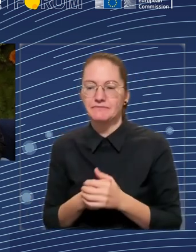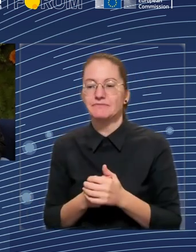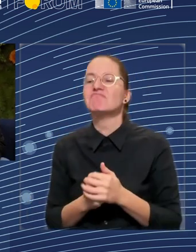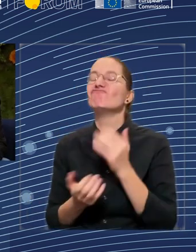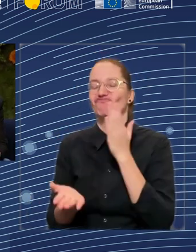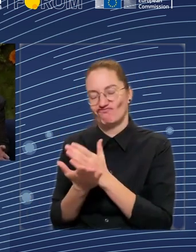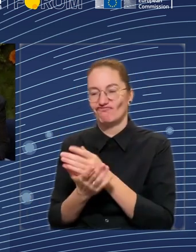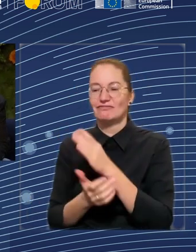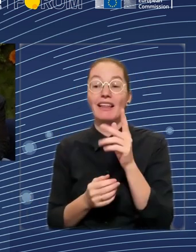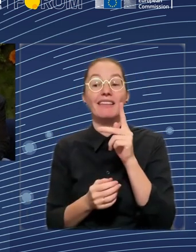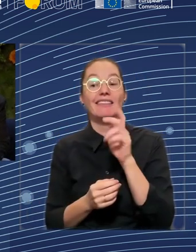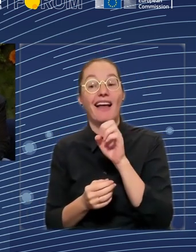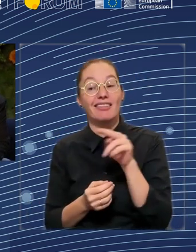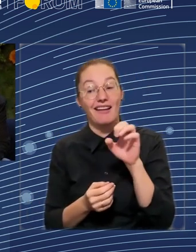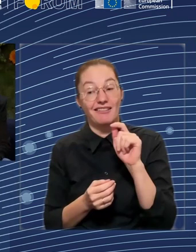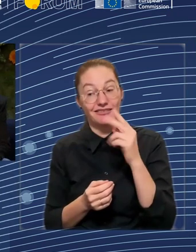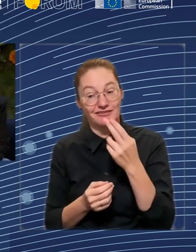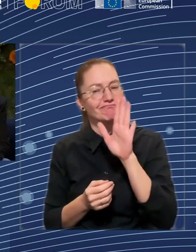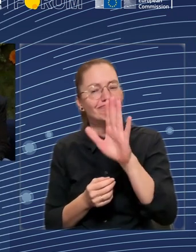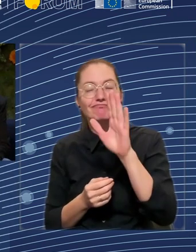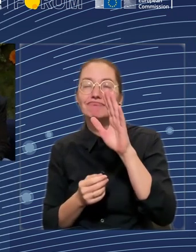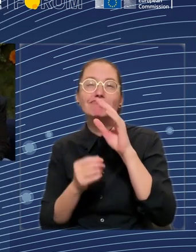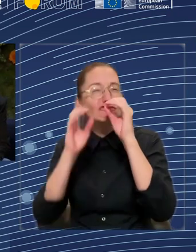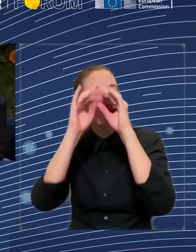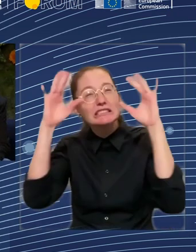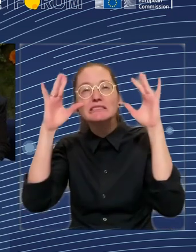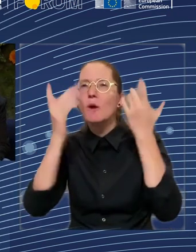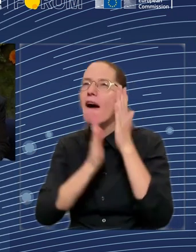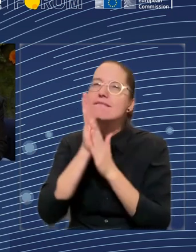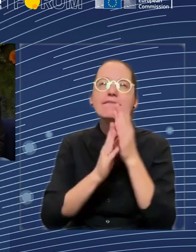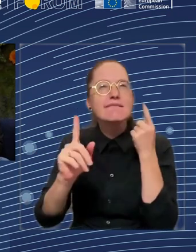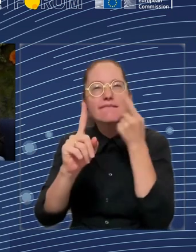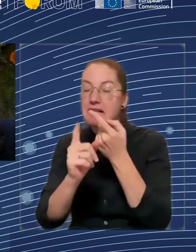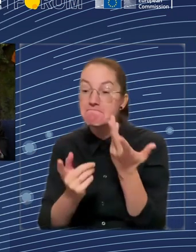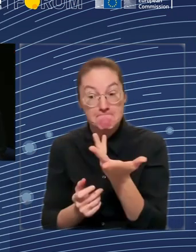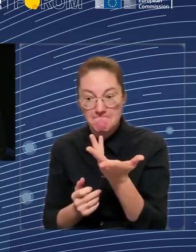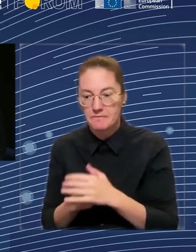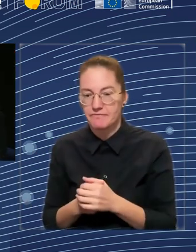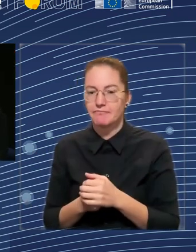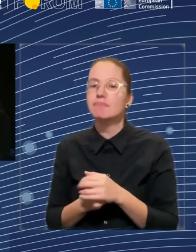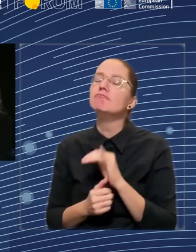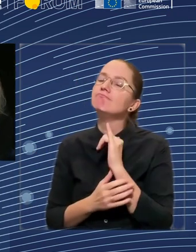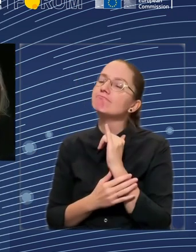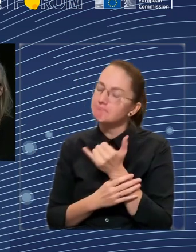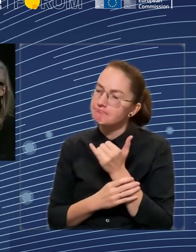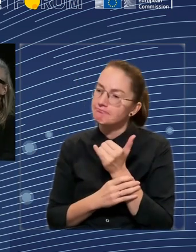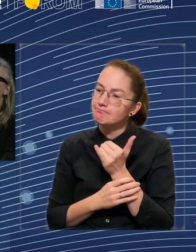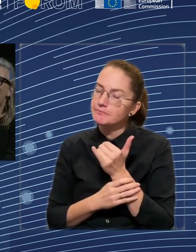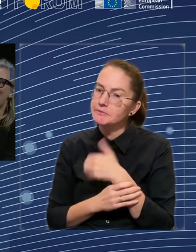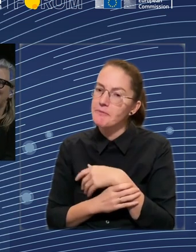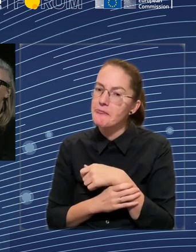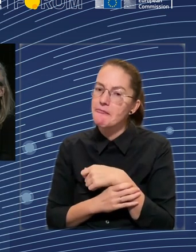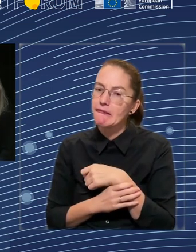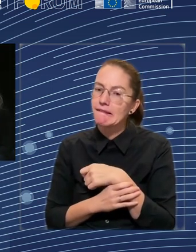export Swedish family policy to the rest of Europe? Okay, totally unbiased response there.